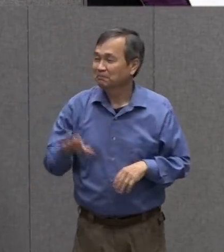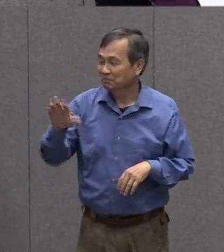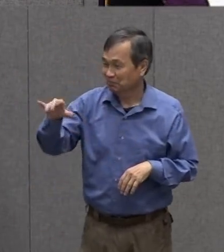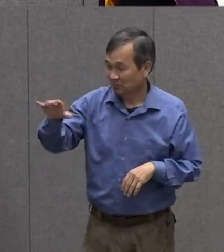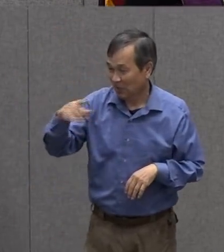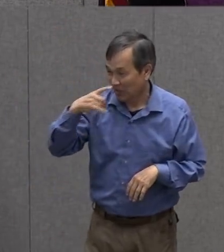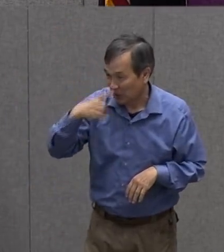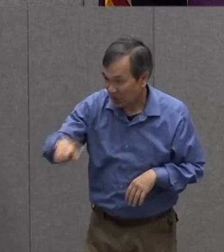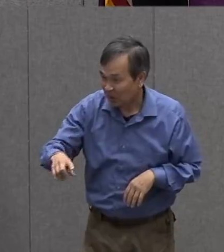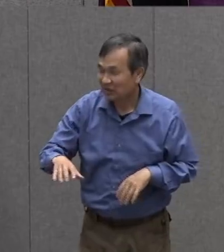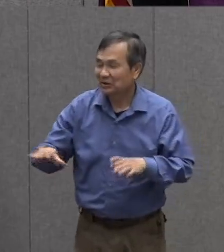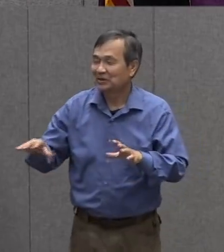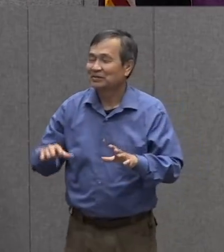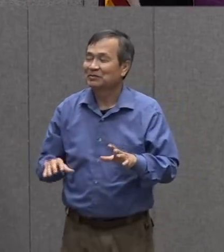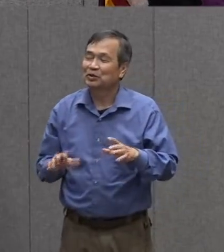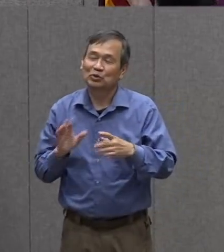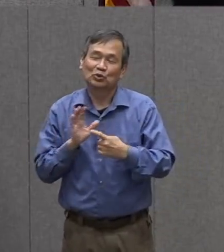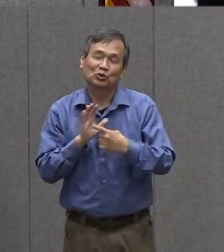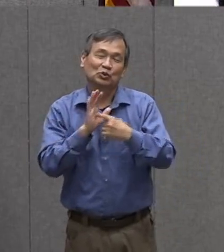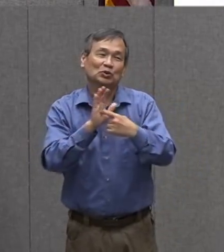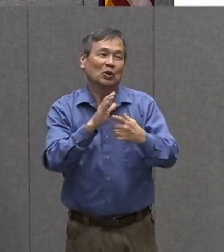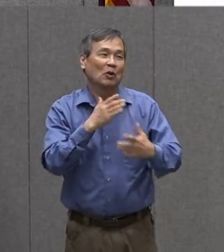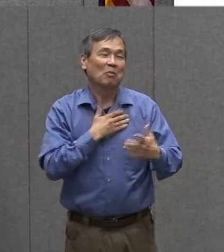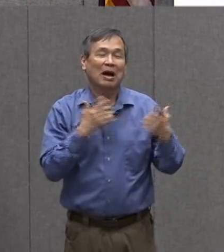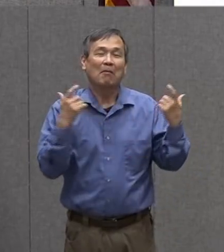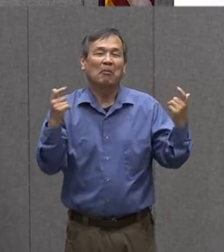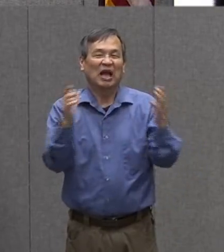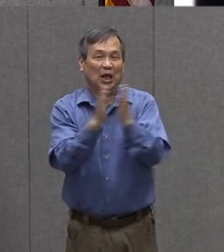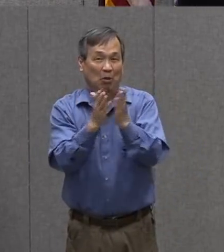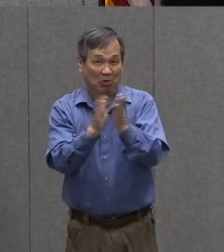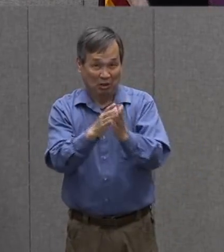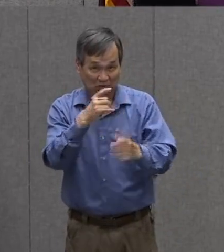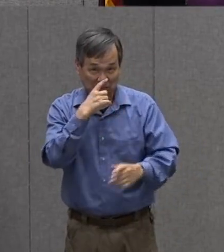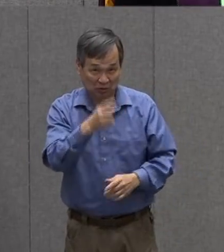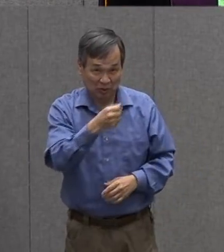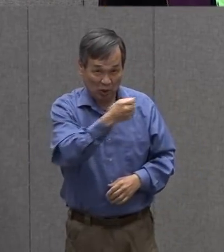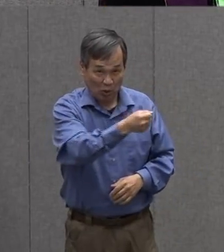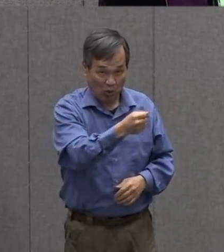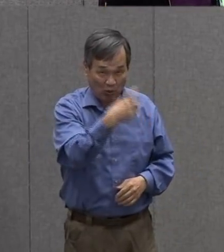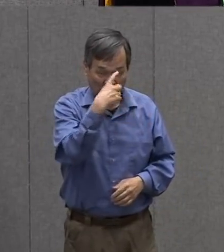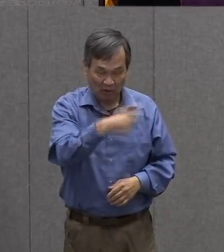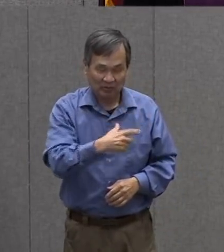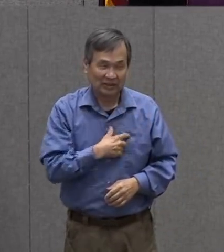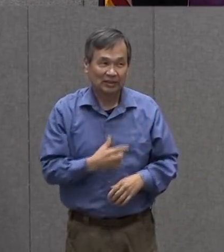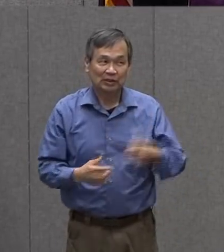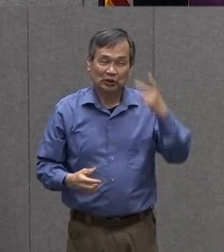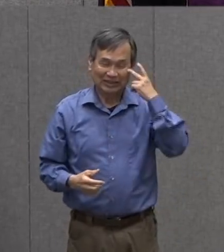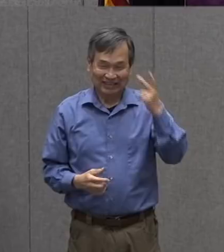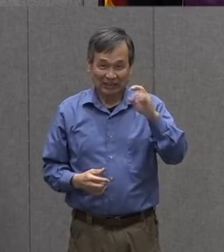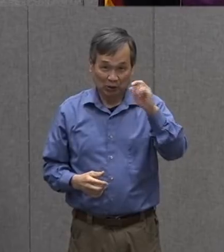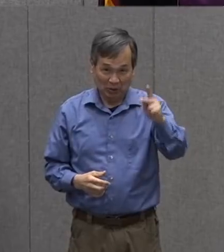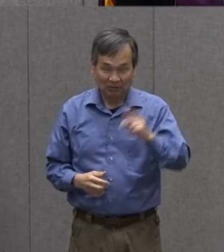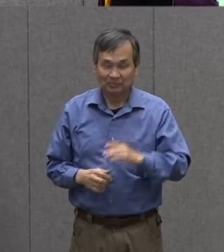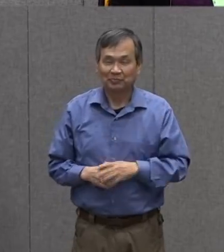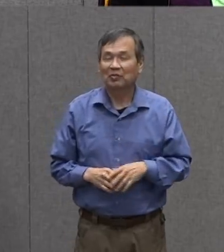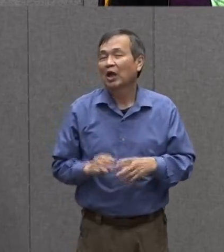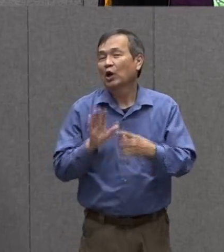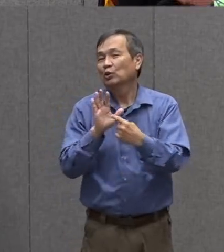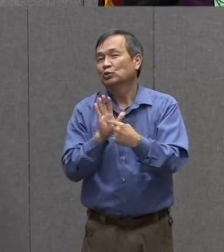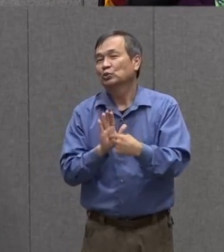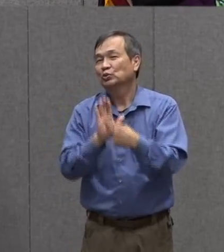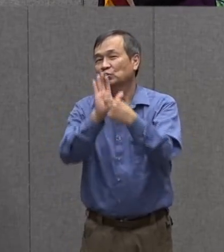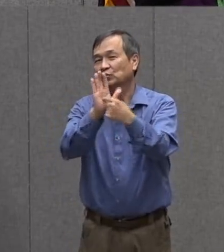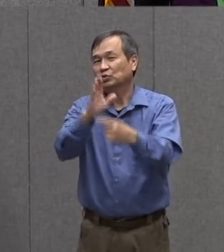me a favor and hold up my bigger book that i made and maybe even page through it a little bit i'm going to show